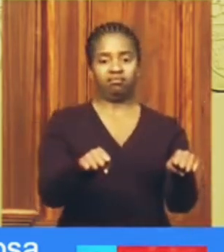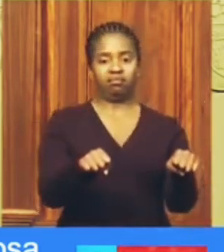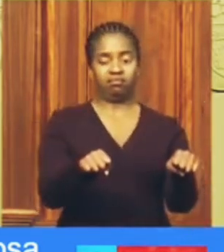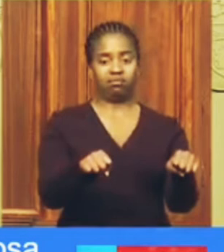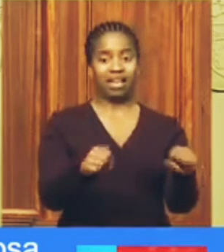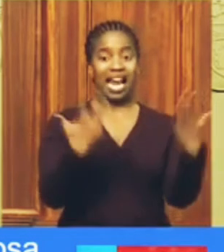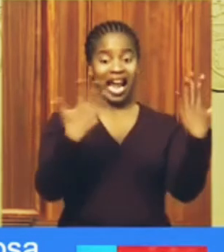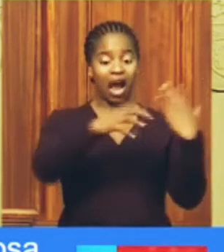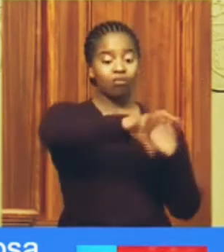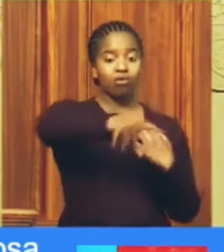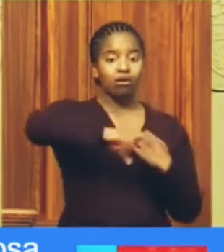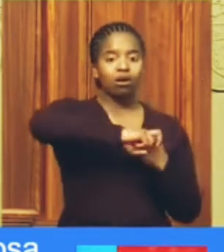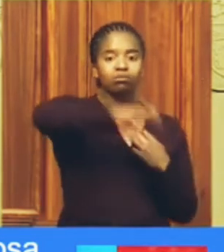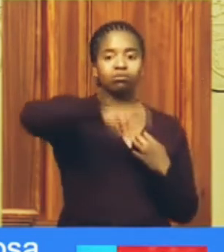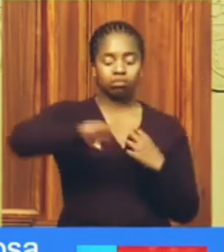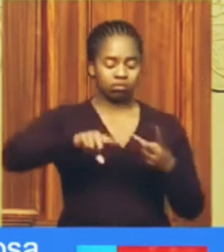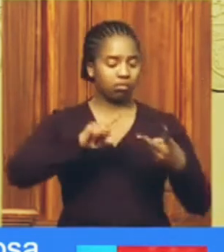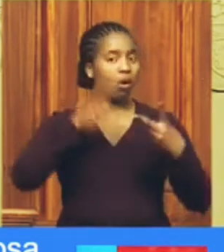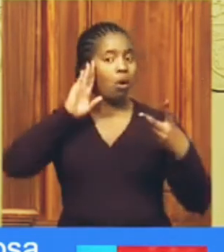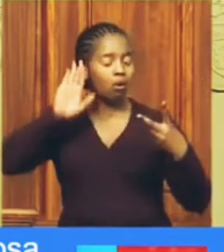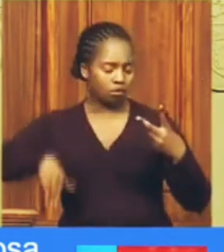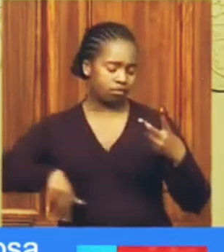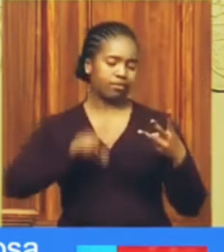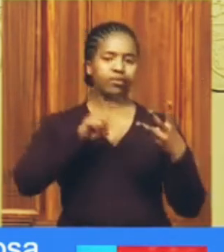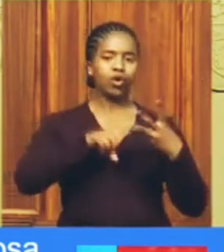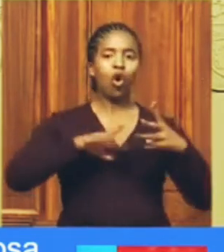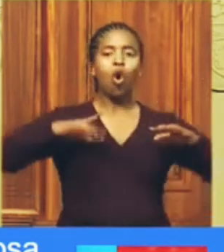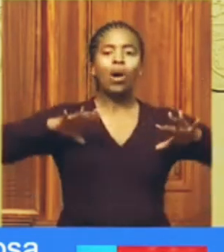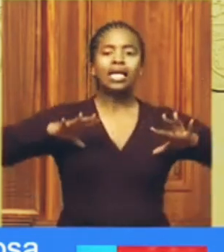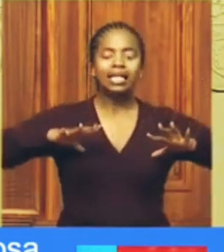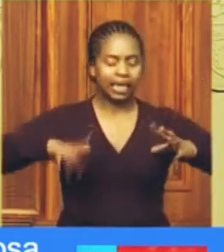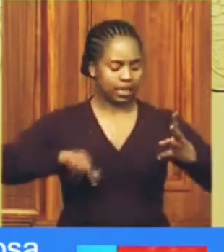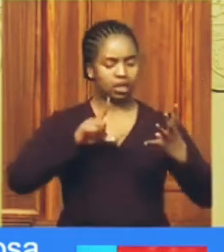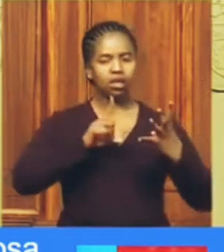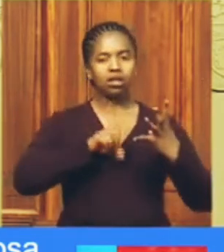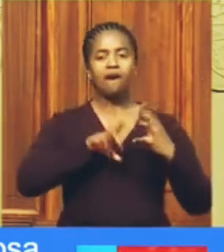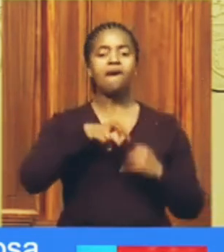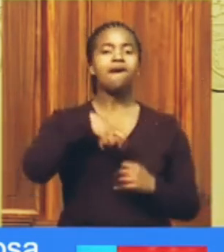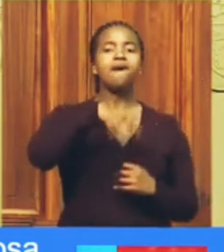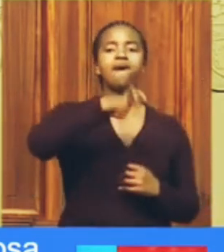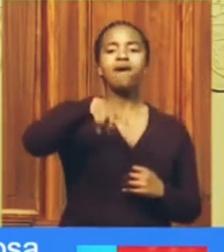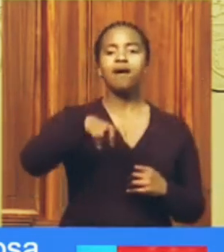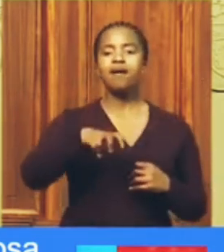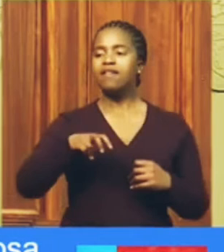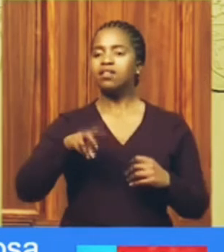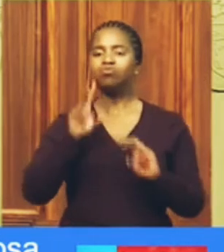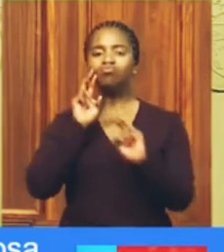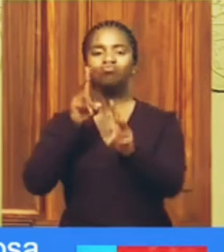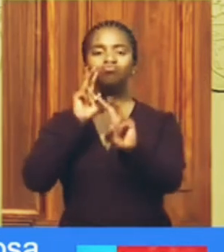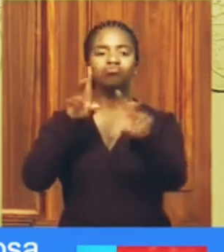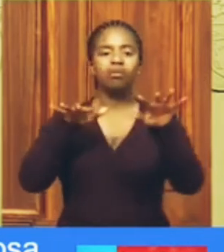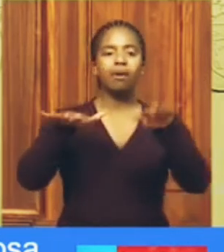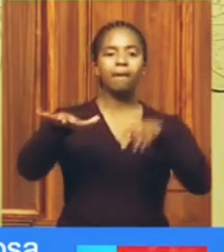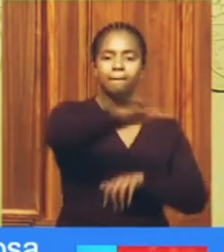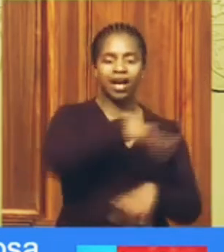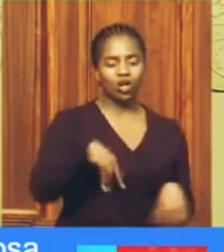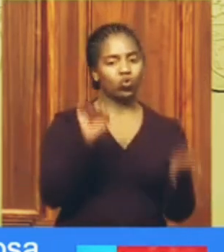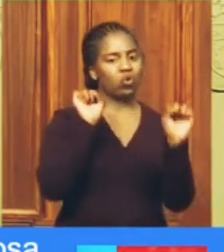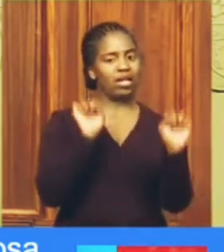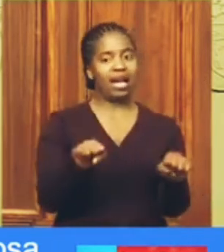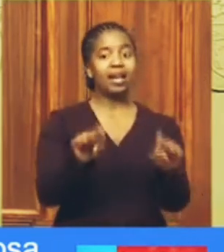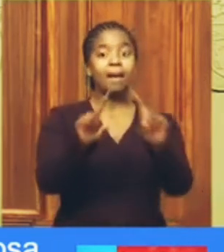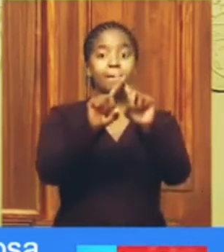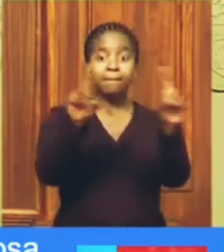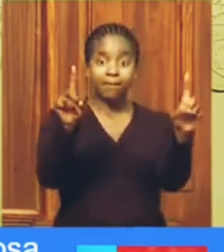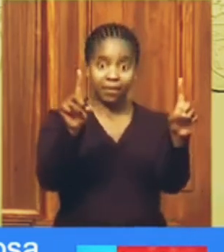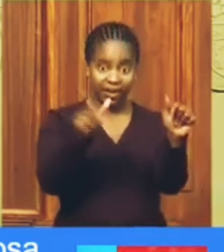Accommodation, hospitality venues and tours will be permitted according to approved